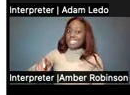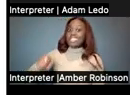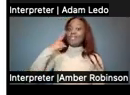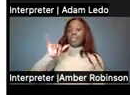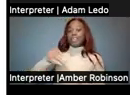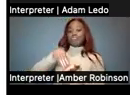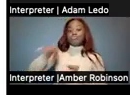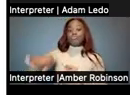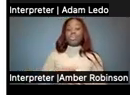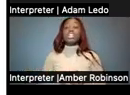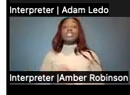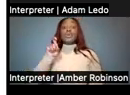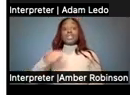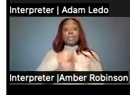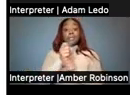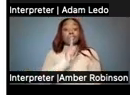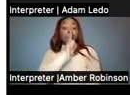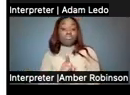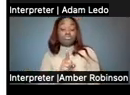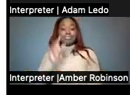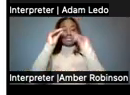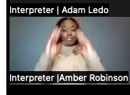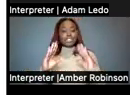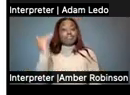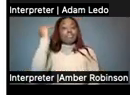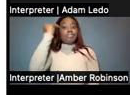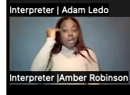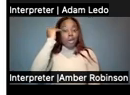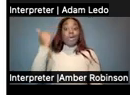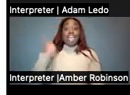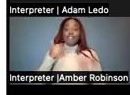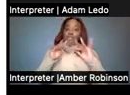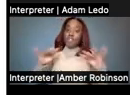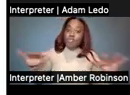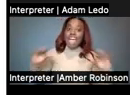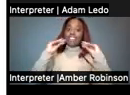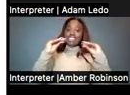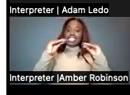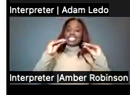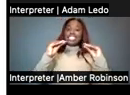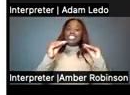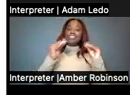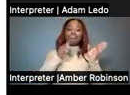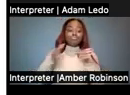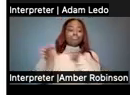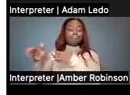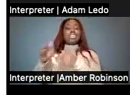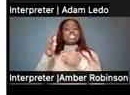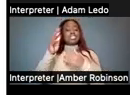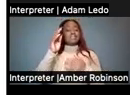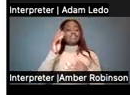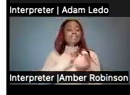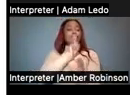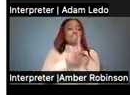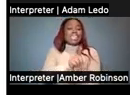And so we need to make sure that the teacher knows that they need to have a variety of teaching techniques in order to meet the needs of every child in the class,